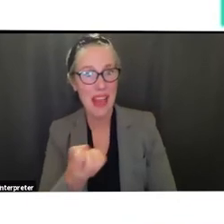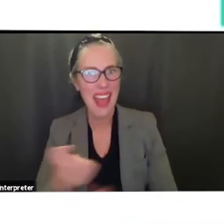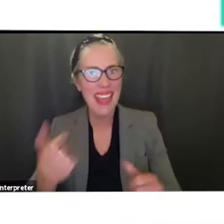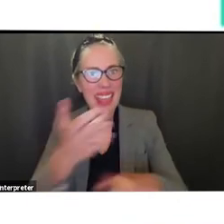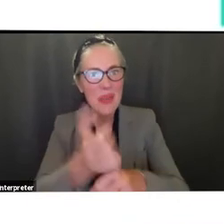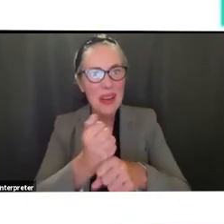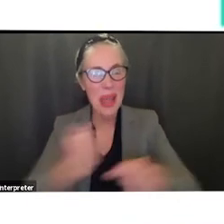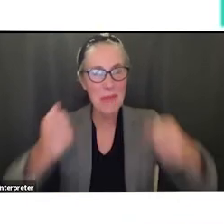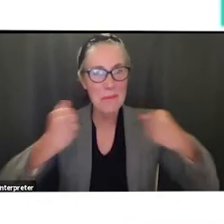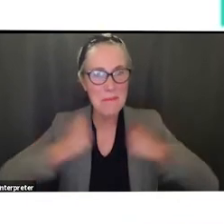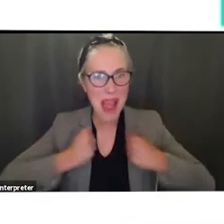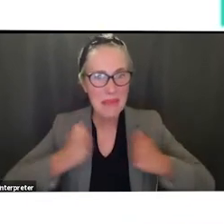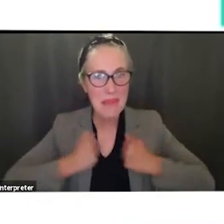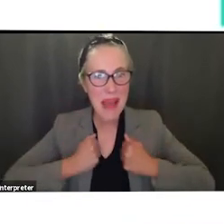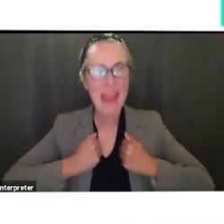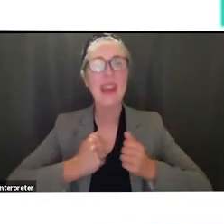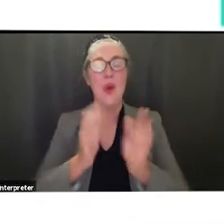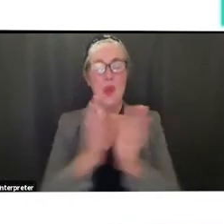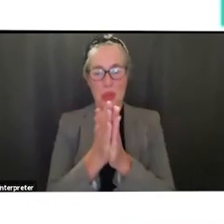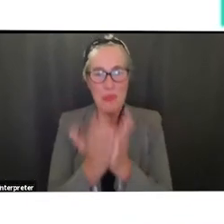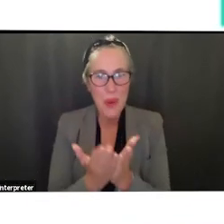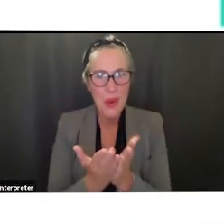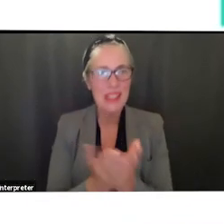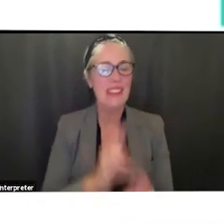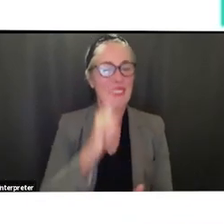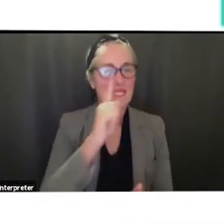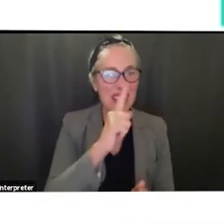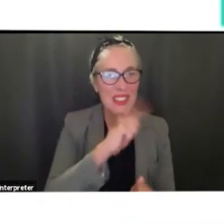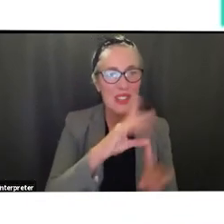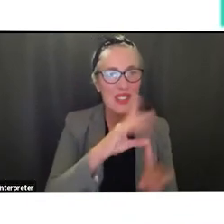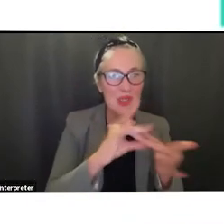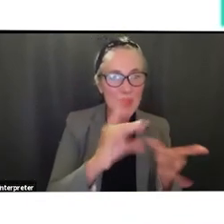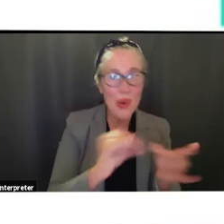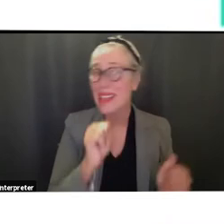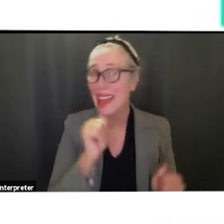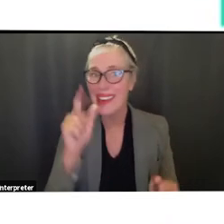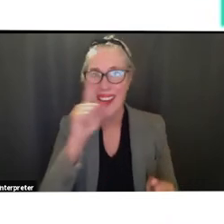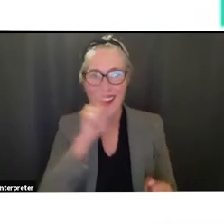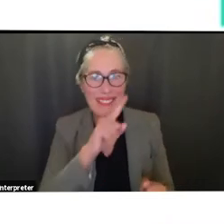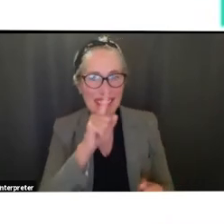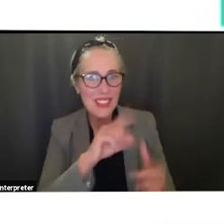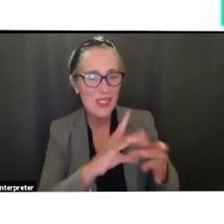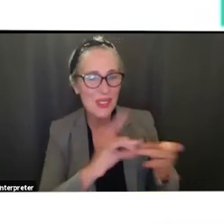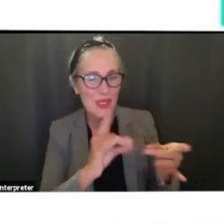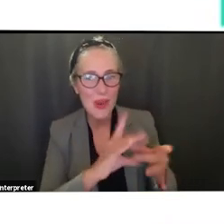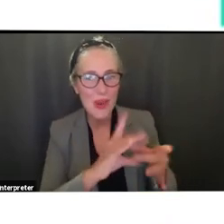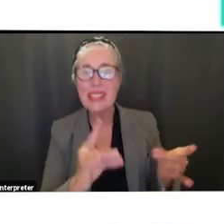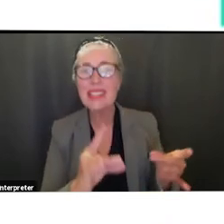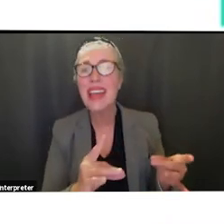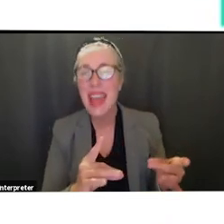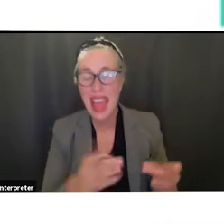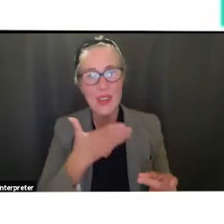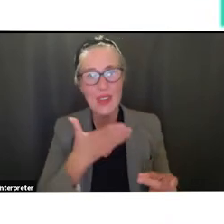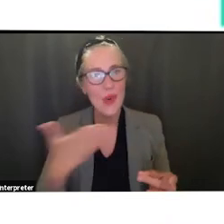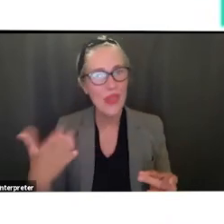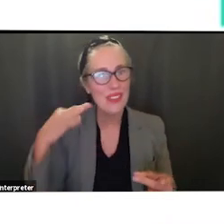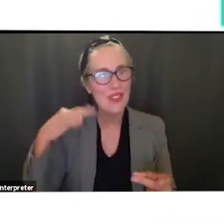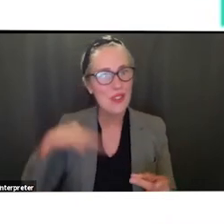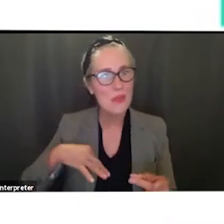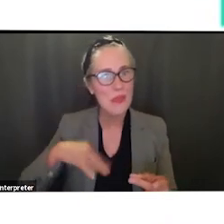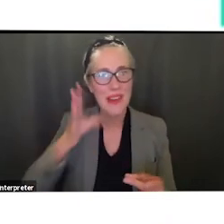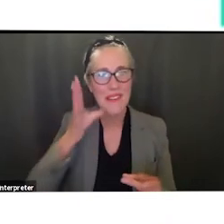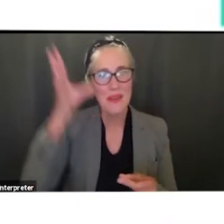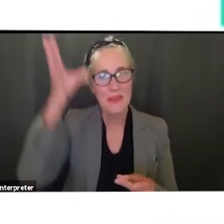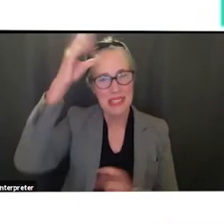that includes fiction and non-fiction reading and uh some really great tips for our parents showing it to you live